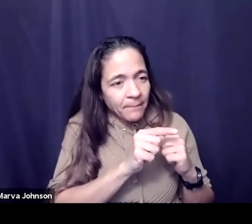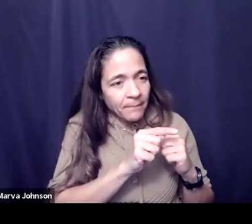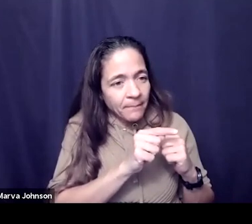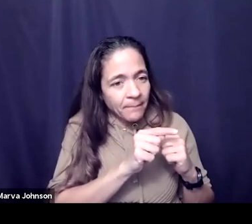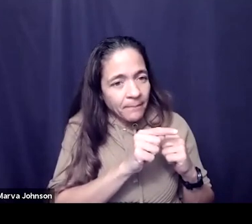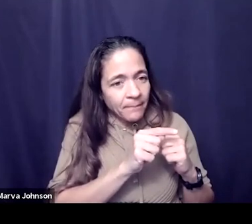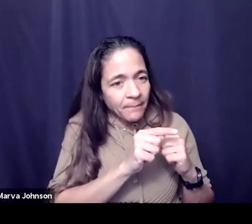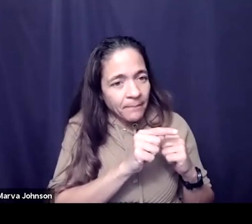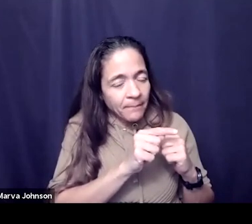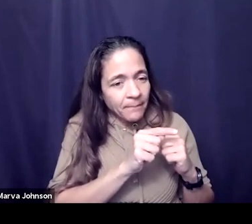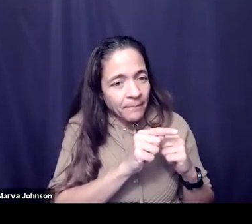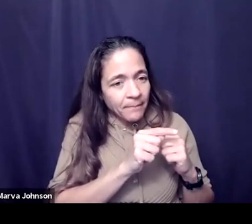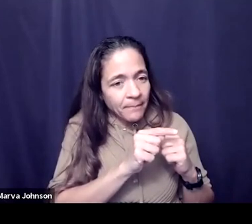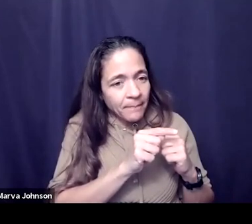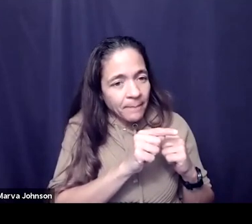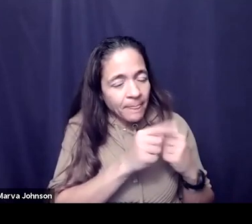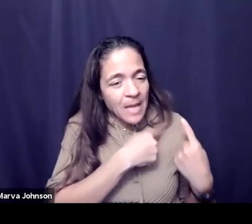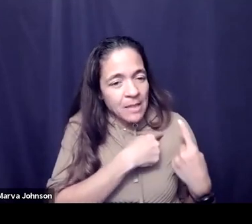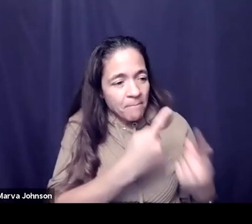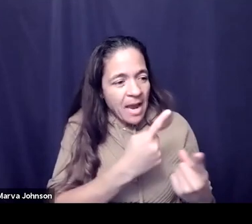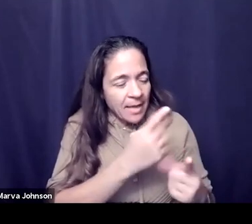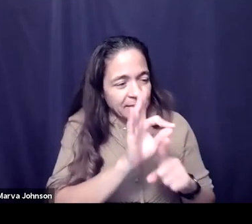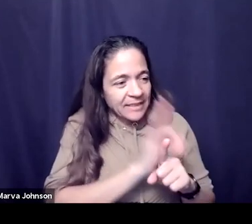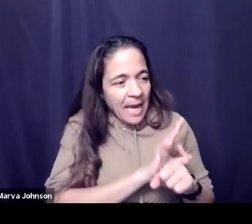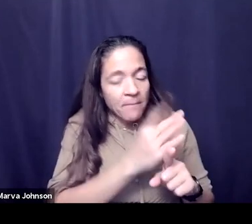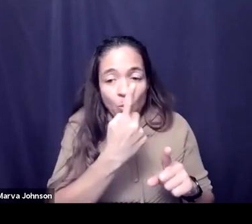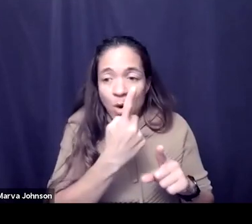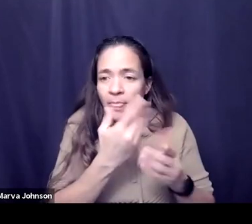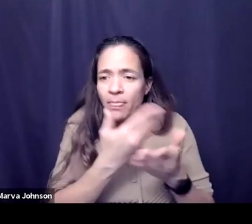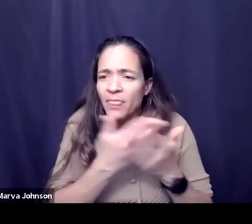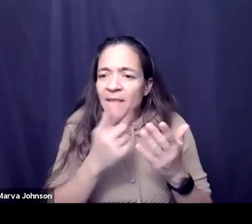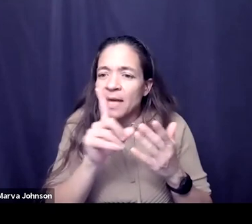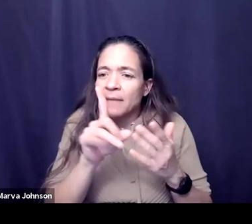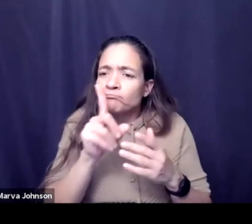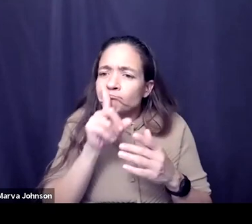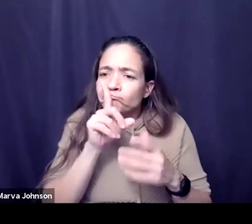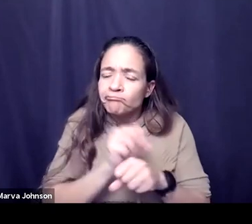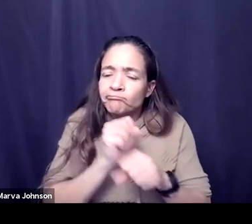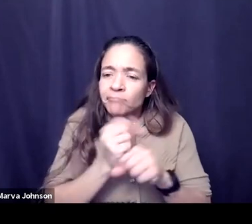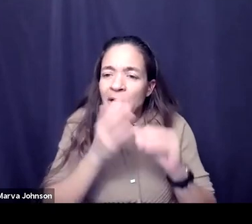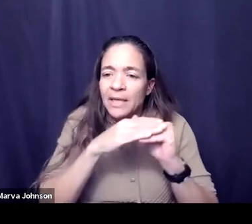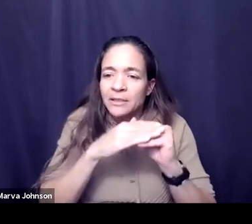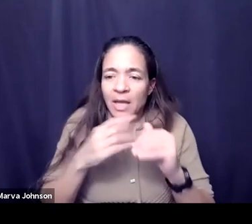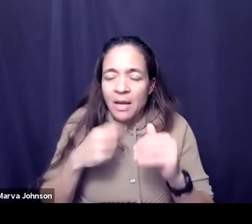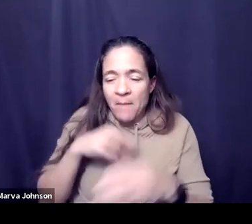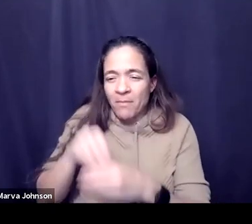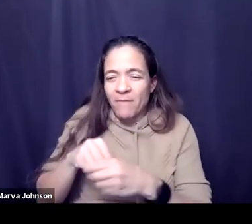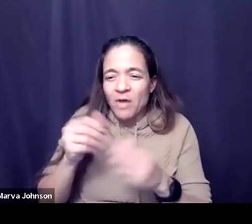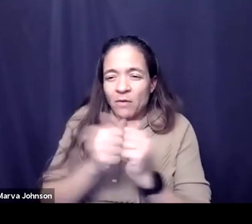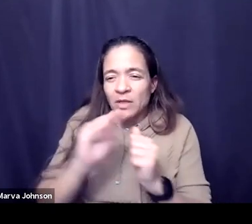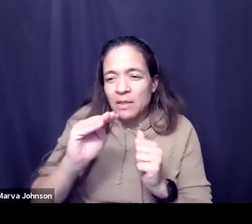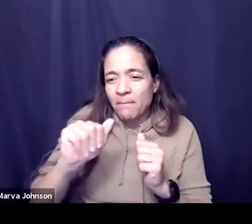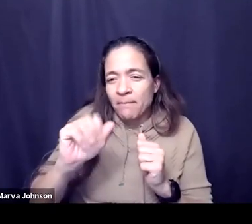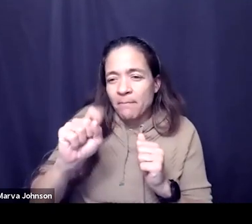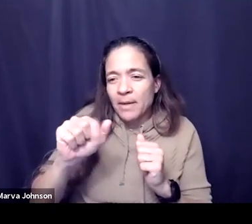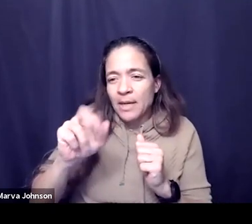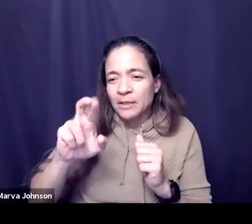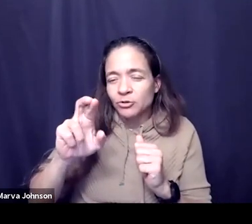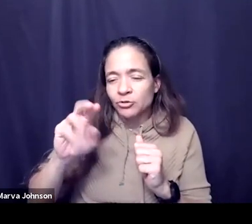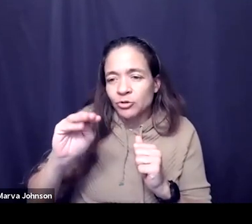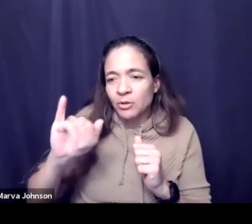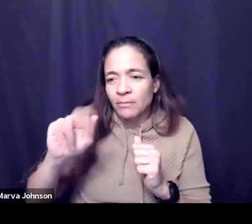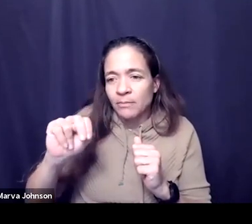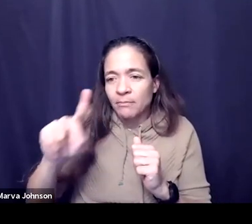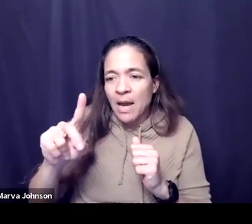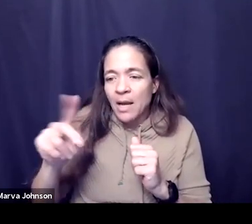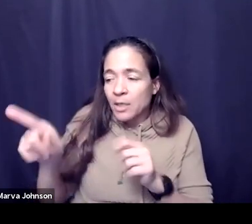you know what is one of the things that has kind of increased like i'm part of a uh a mastermind group you know a group of um a couple entrepreneurial